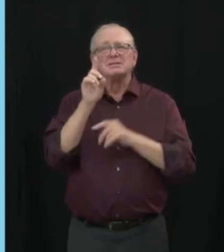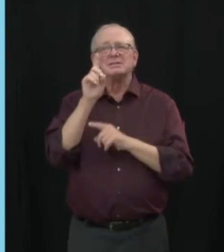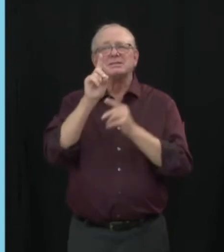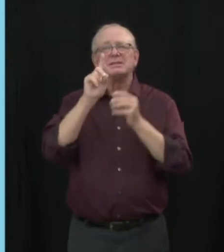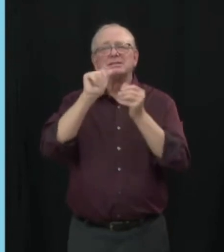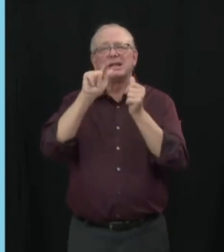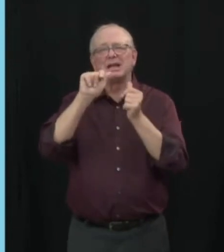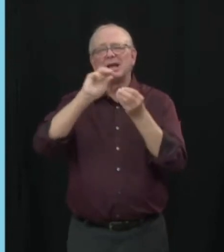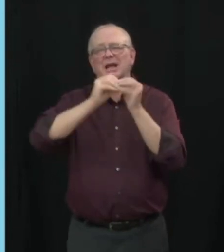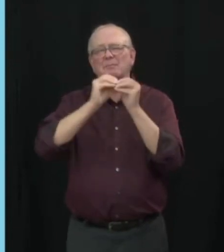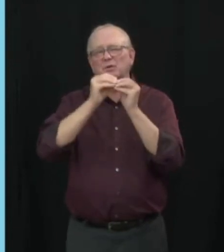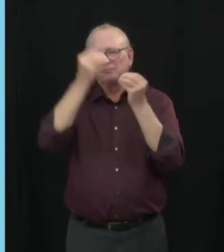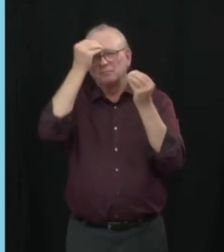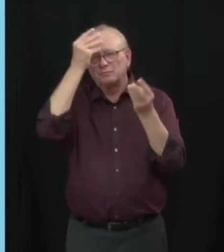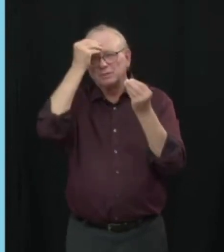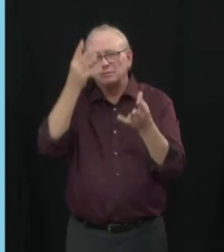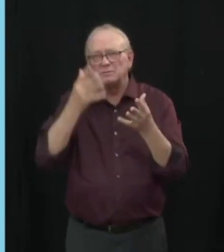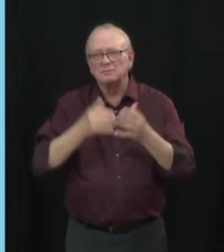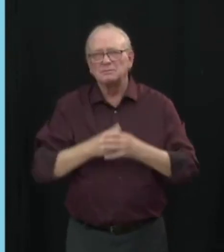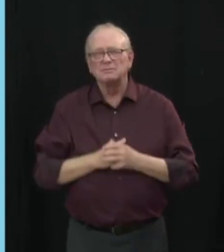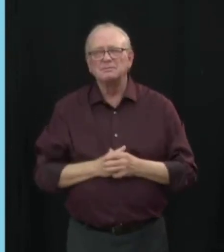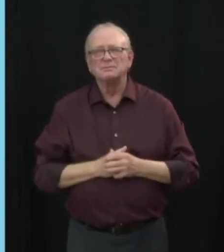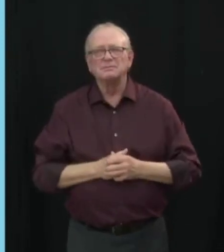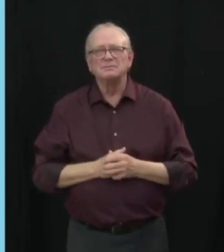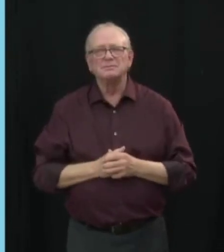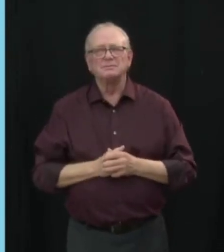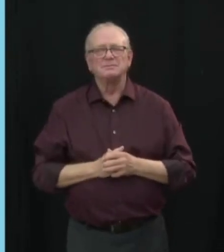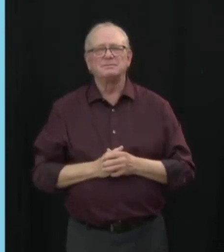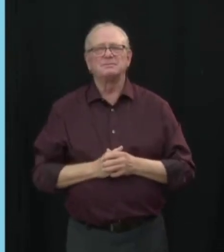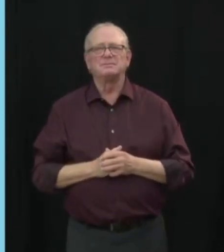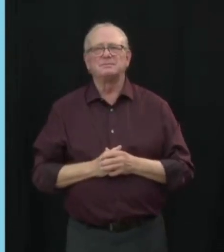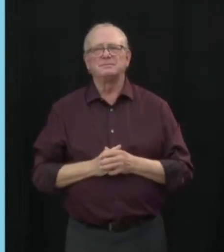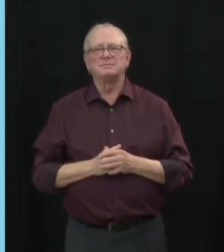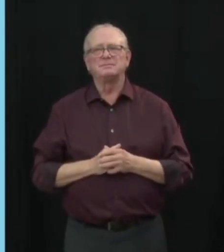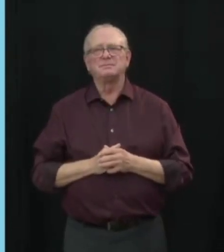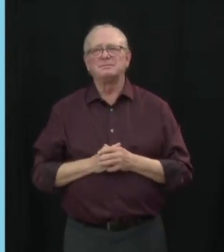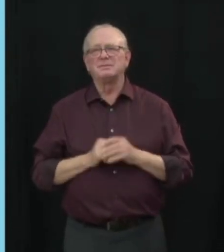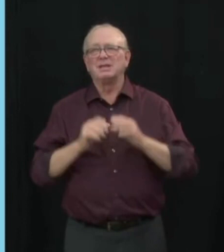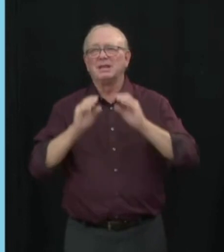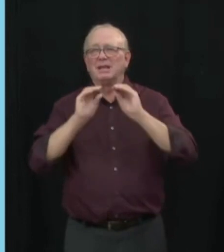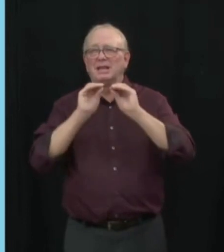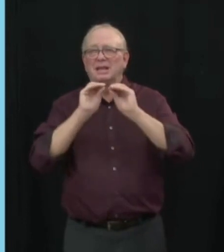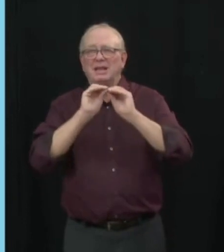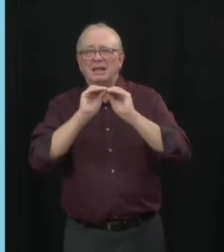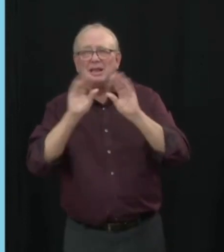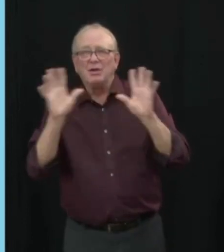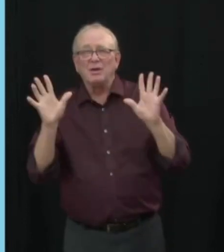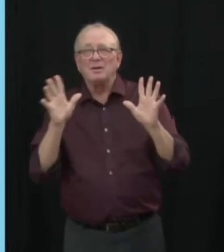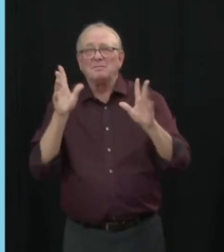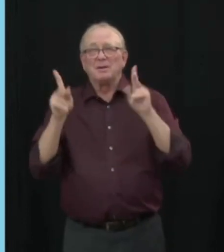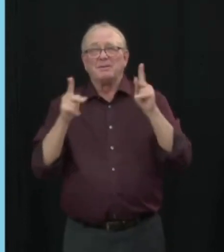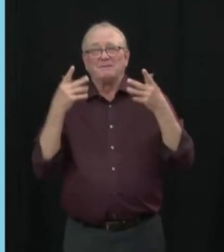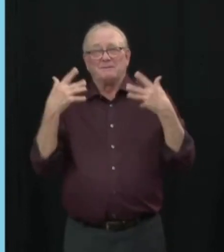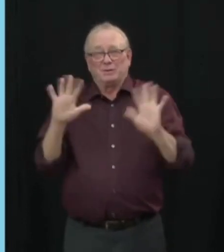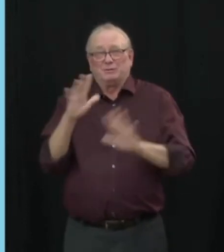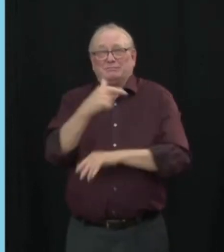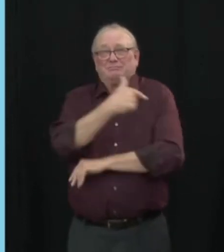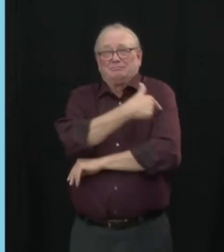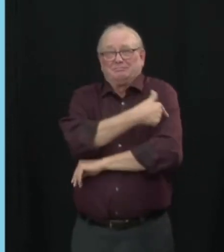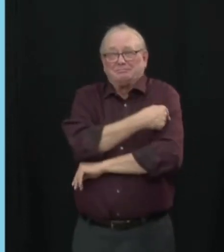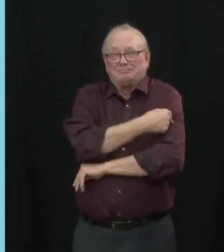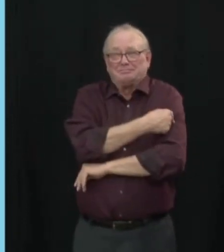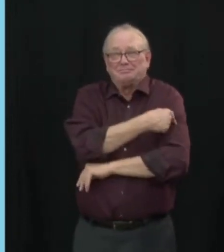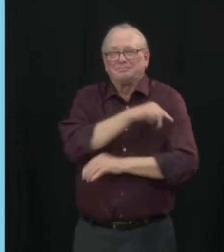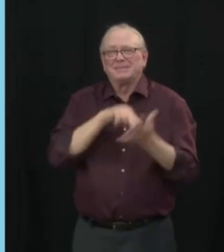severe outcomes by vaccination status, it is very clear that vaccines are critically important in lowering the risk for